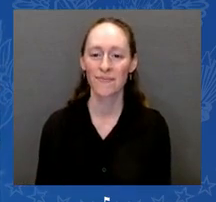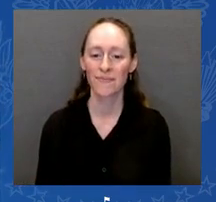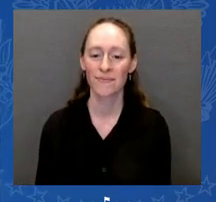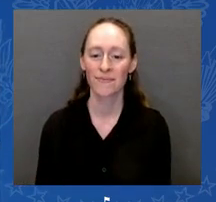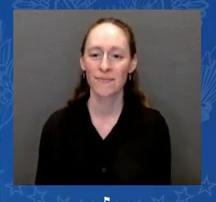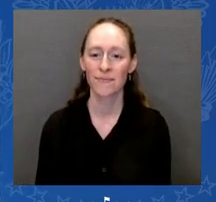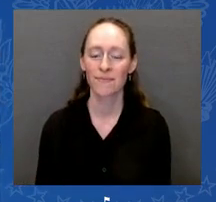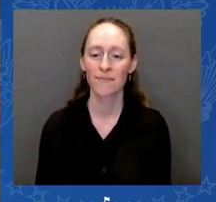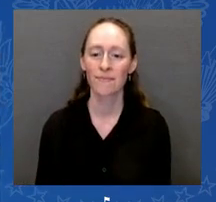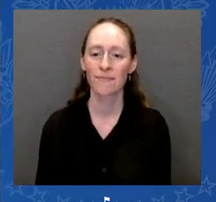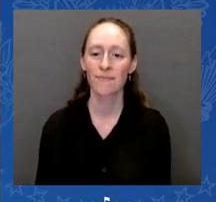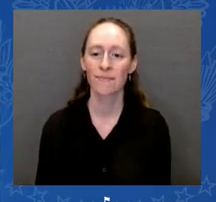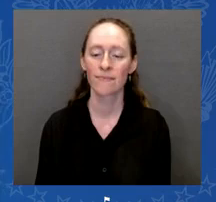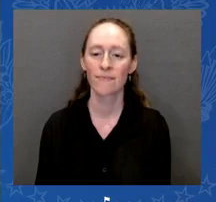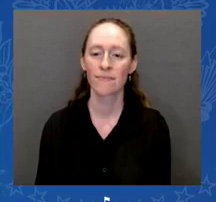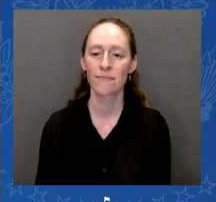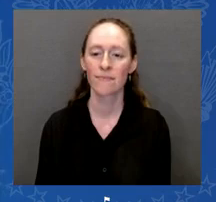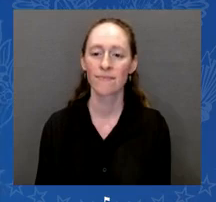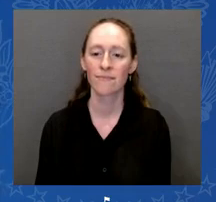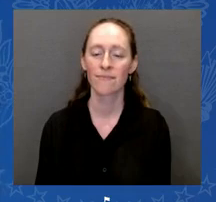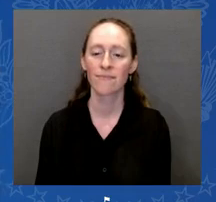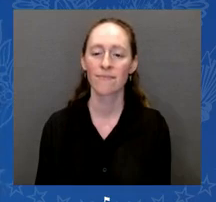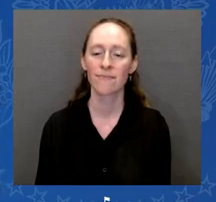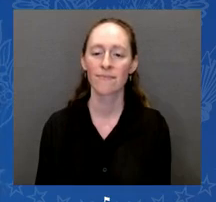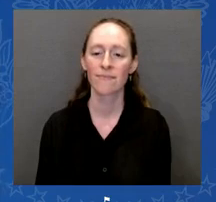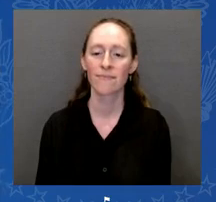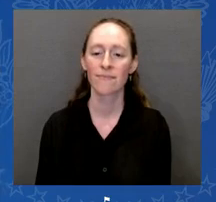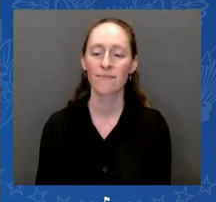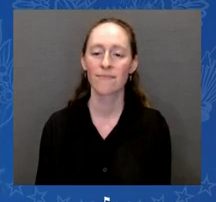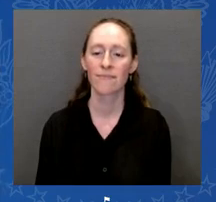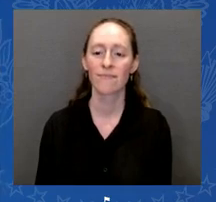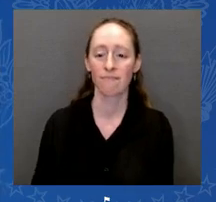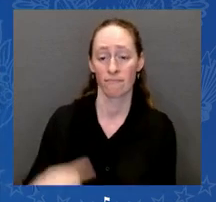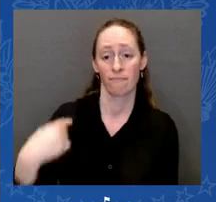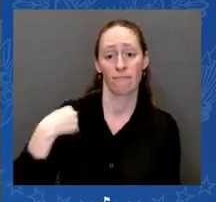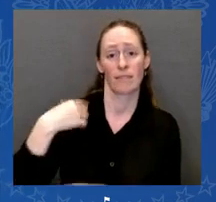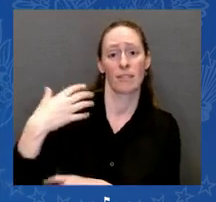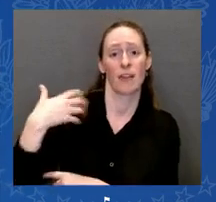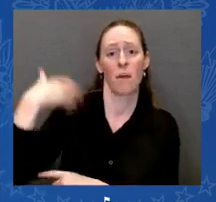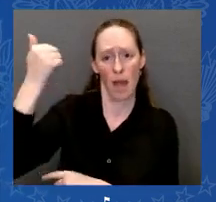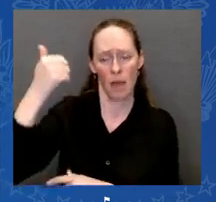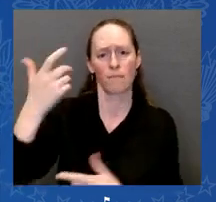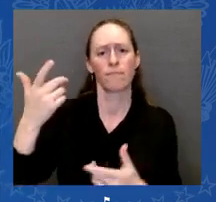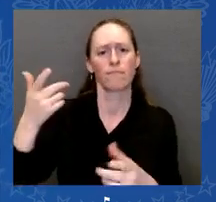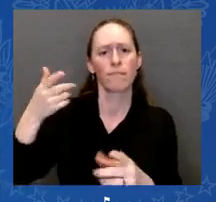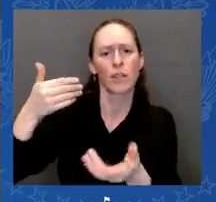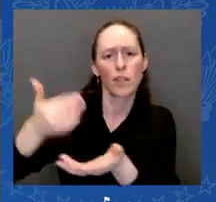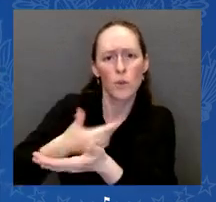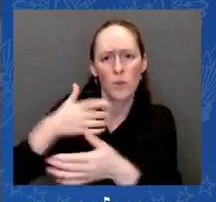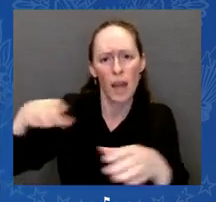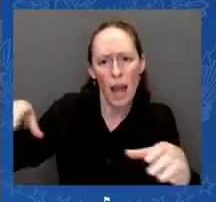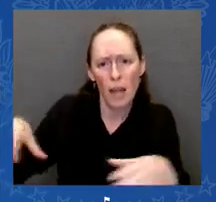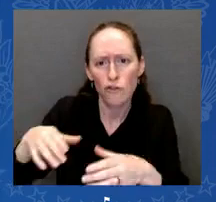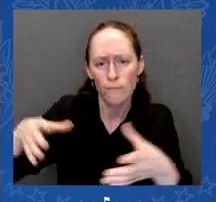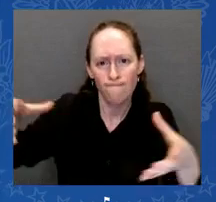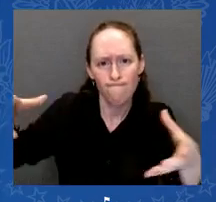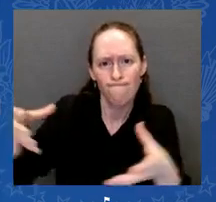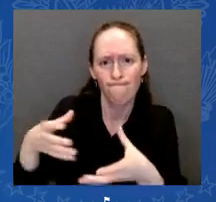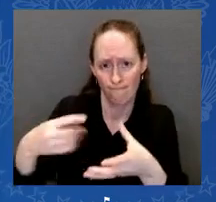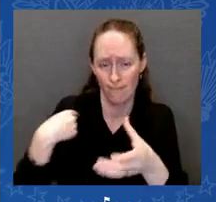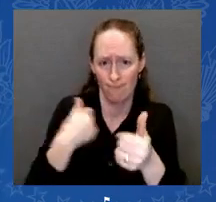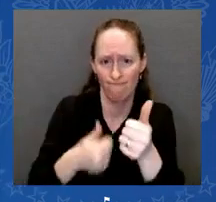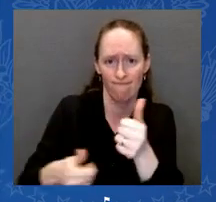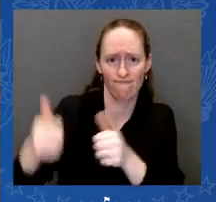Newtown Action Alliance and the Newtown Action Alliance Foundation. Standing here next to me is one of